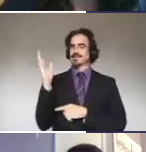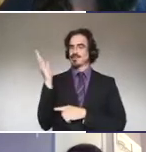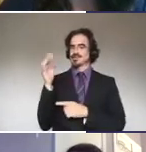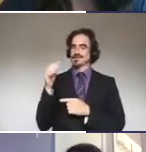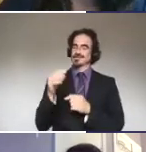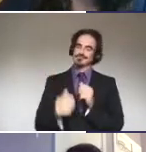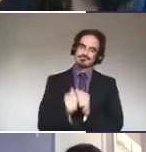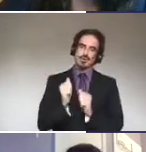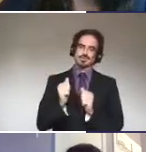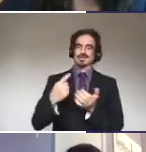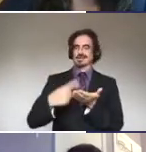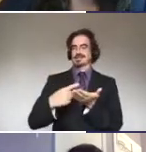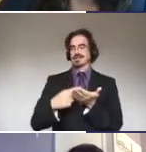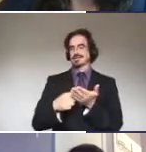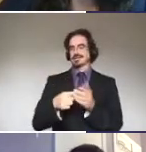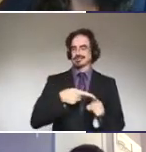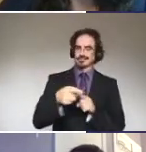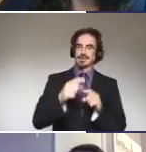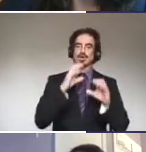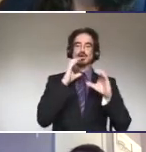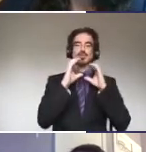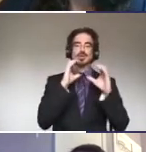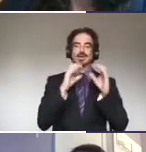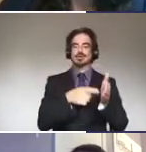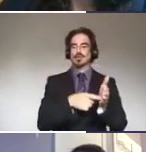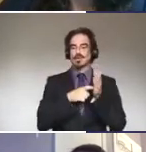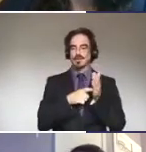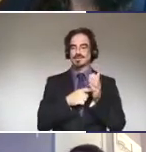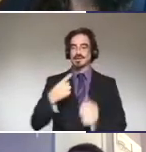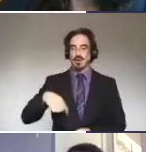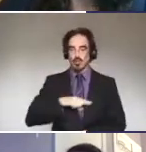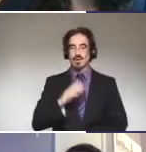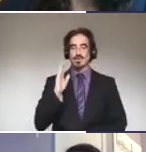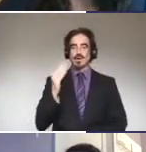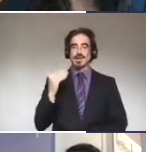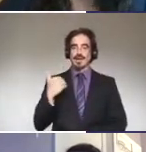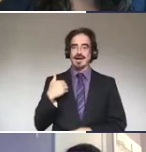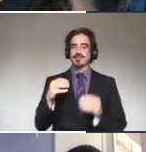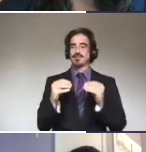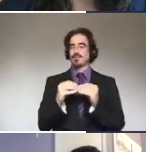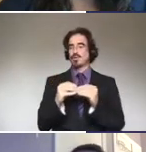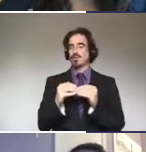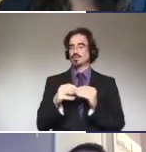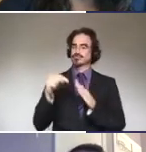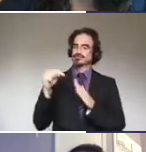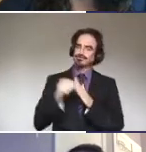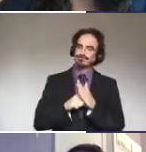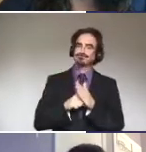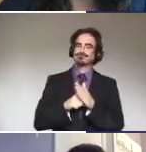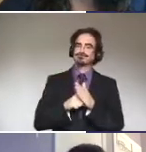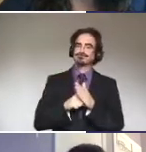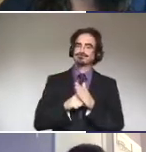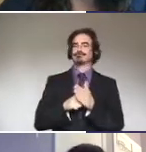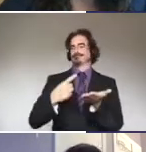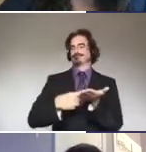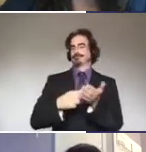talking about communication needs. We will get into more in depth, especially within the veterinary